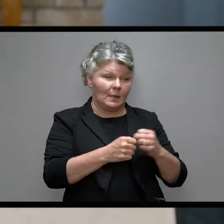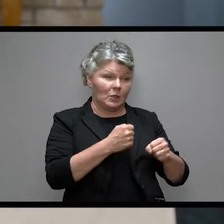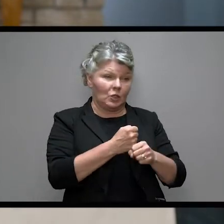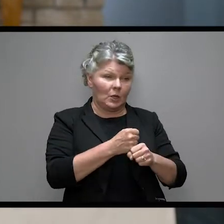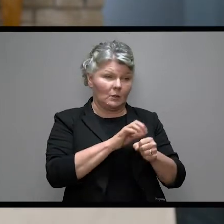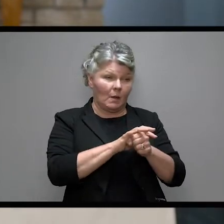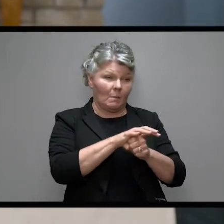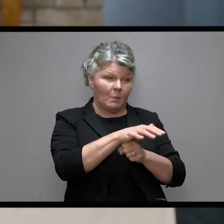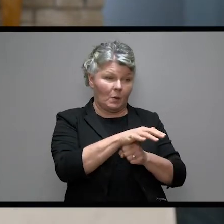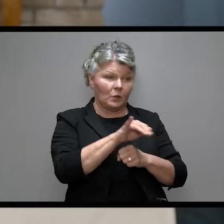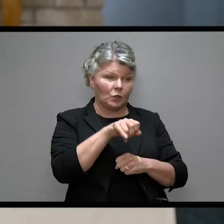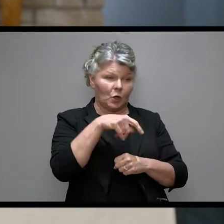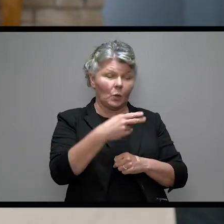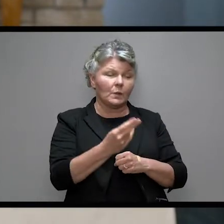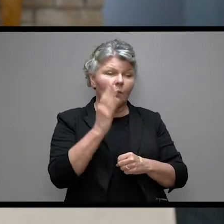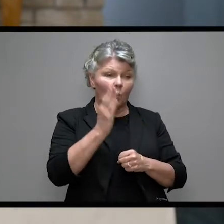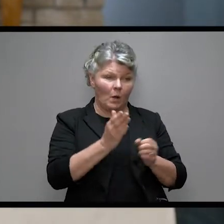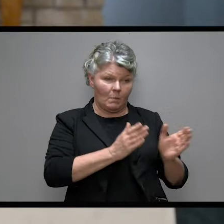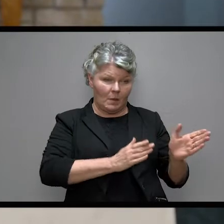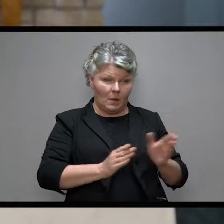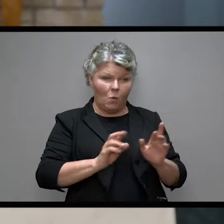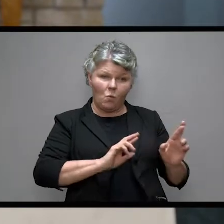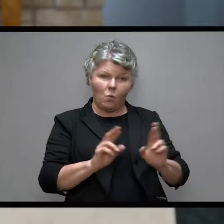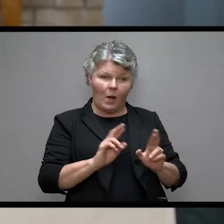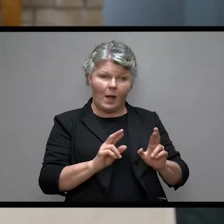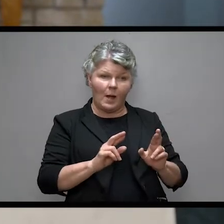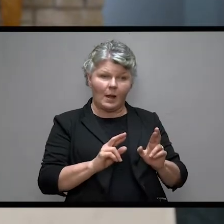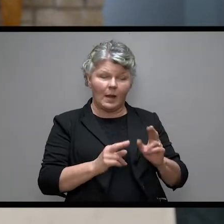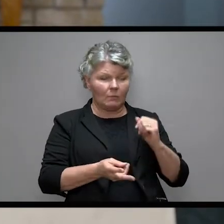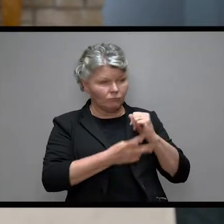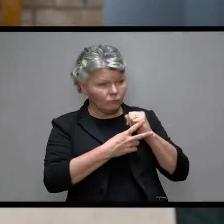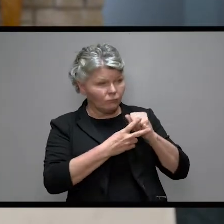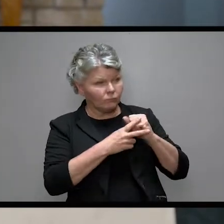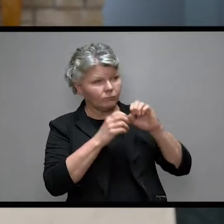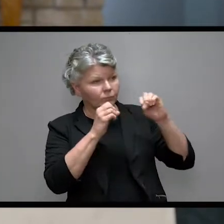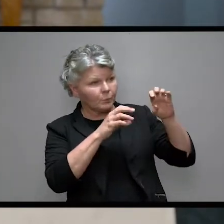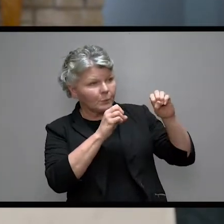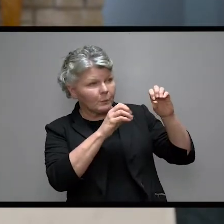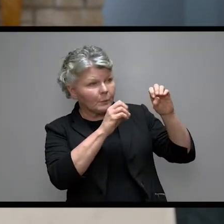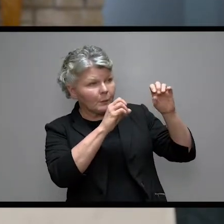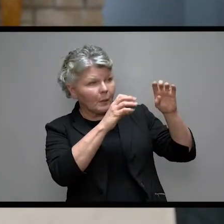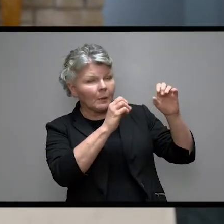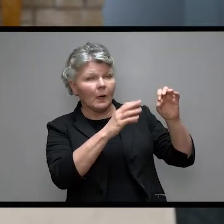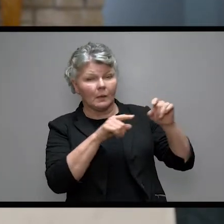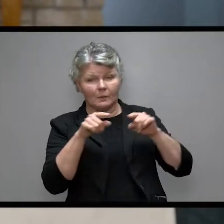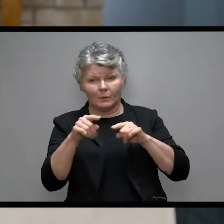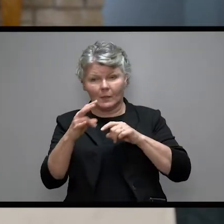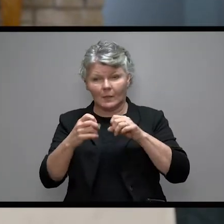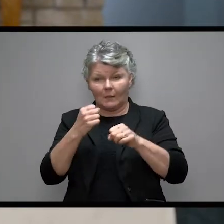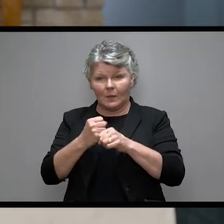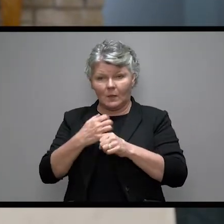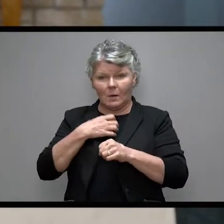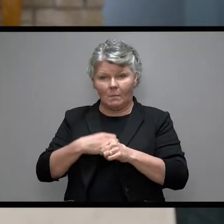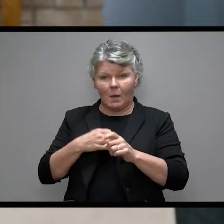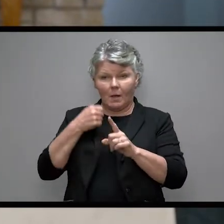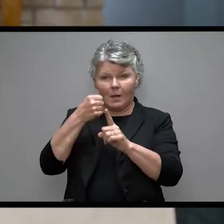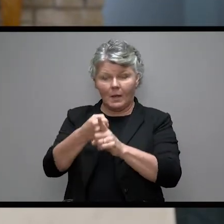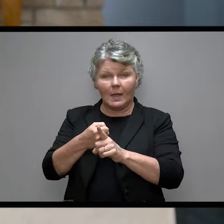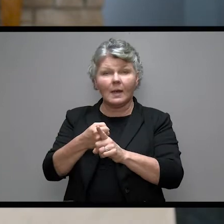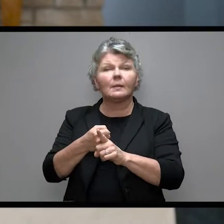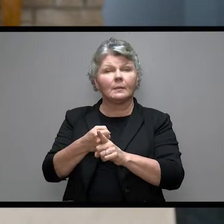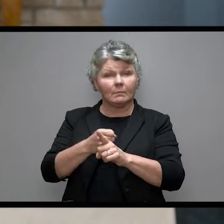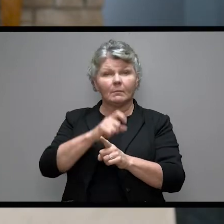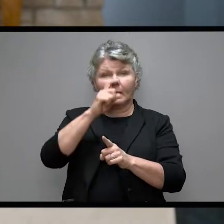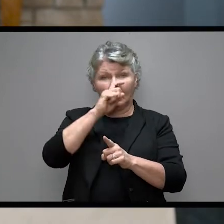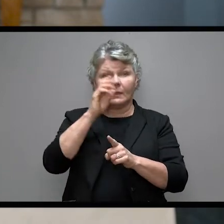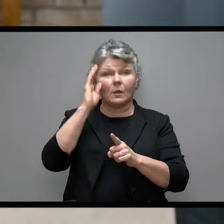Joseph will be well prepared. He will fill the storehouses so that when the years of famine eventually strike, Egypt